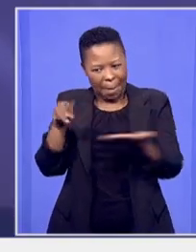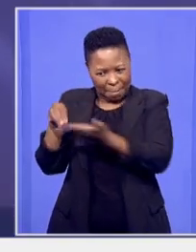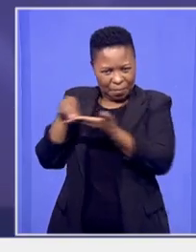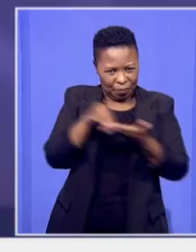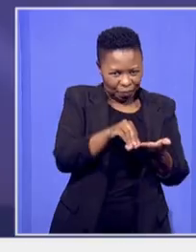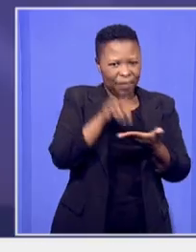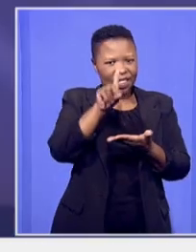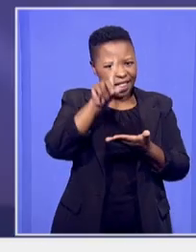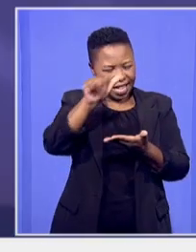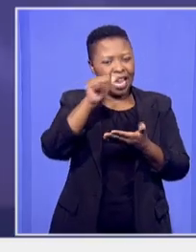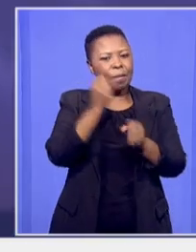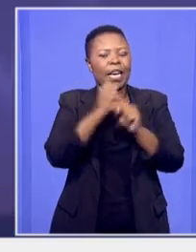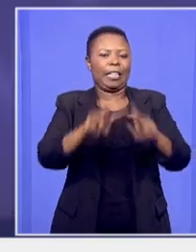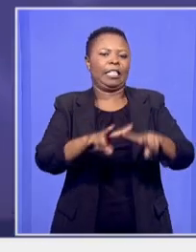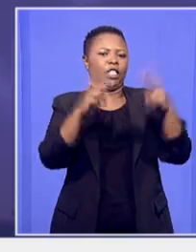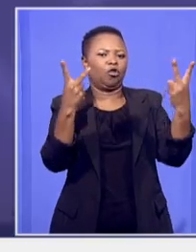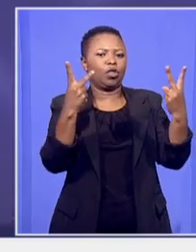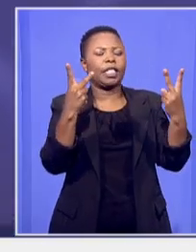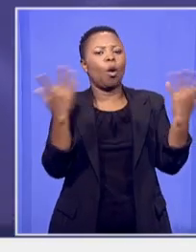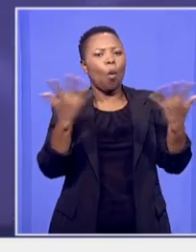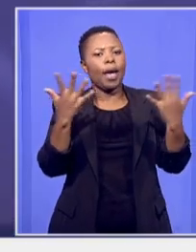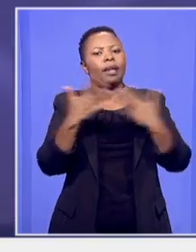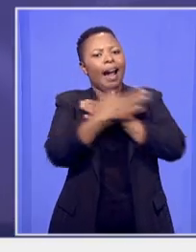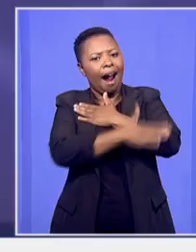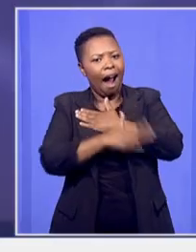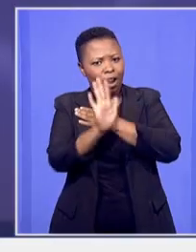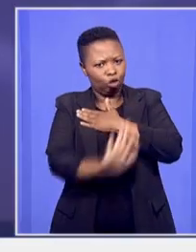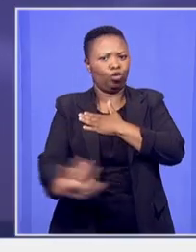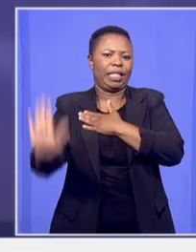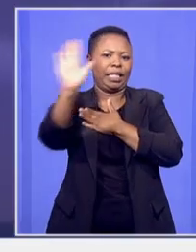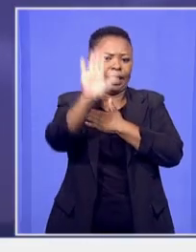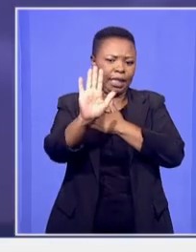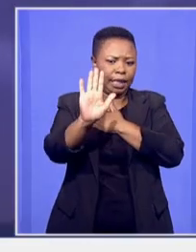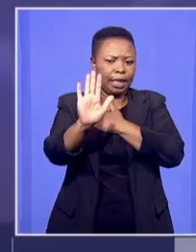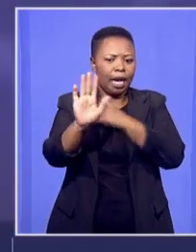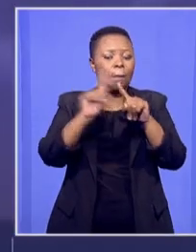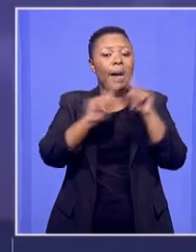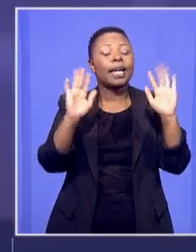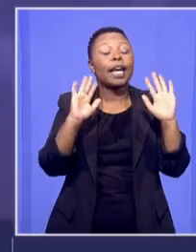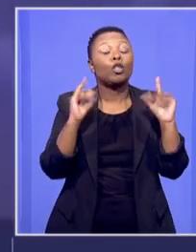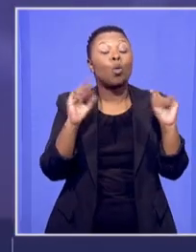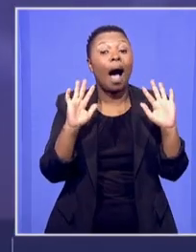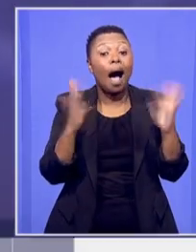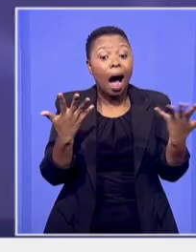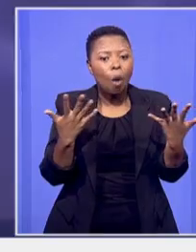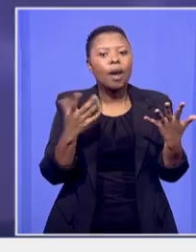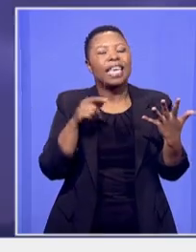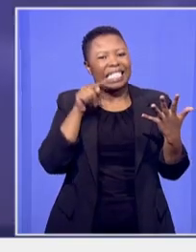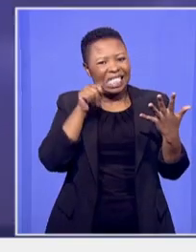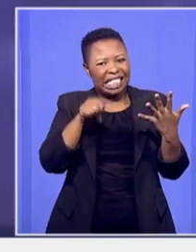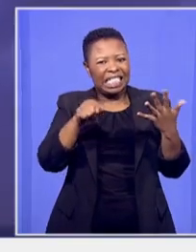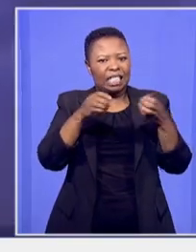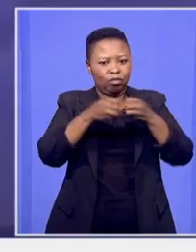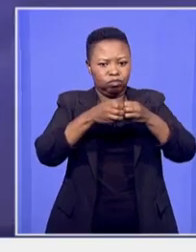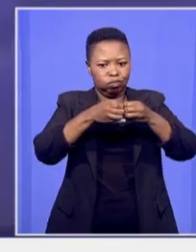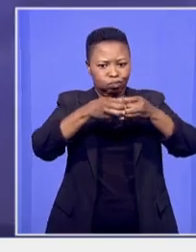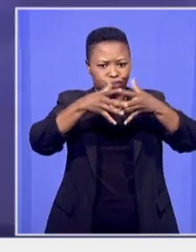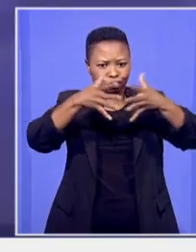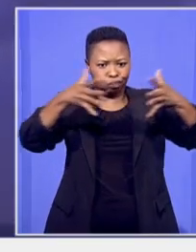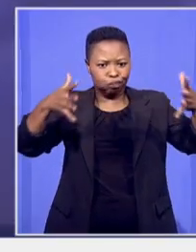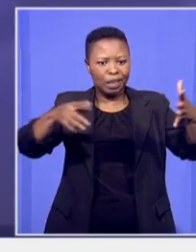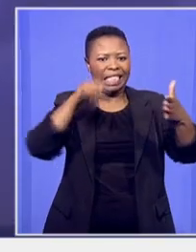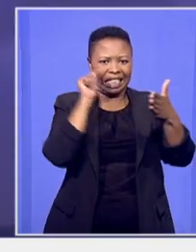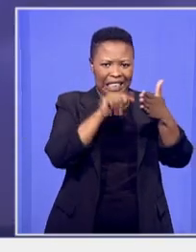in many areas like around the country but we can only do so Democrats if we grow now let's go out there